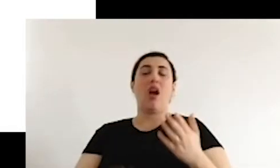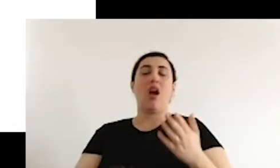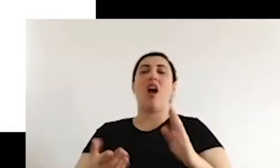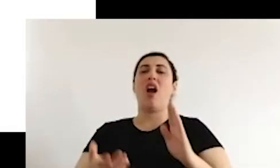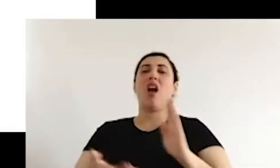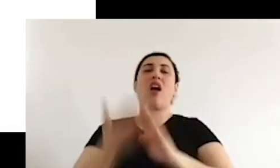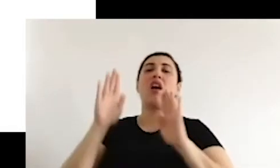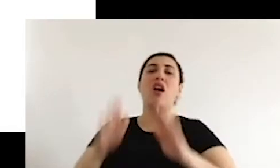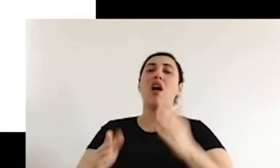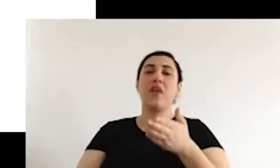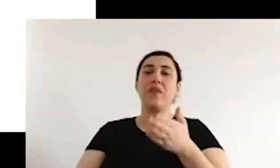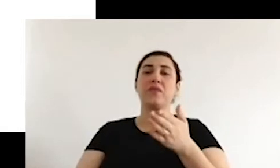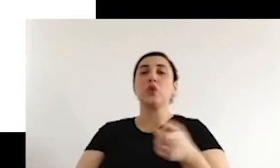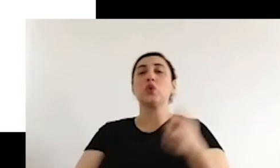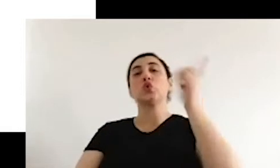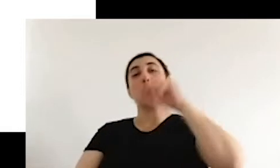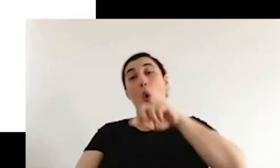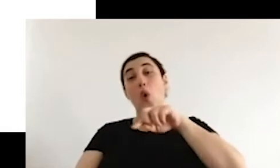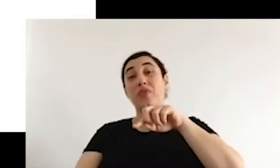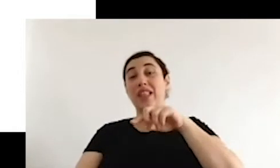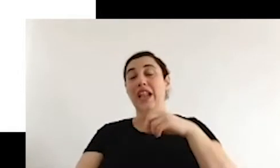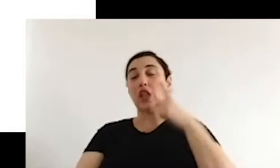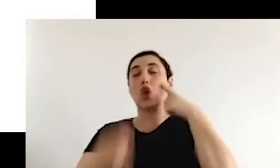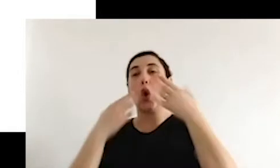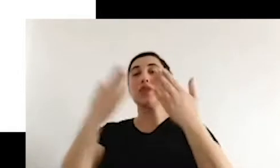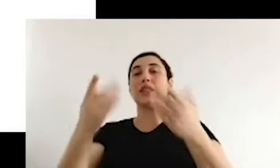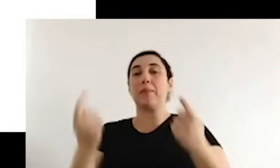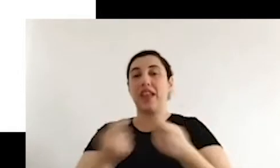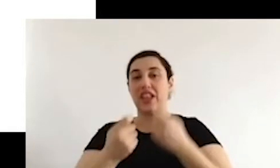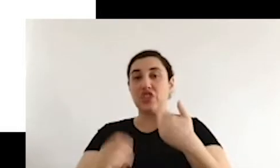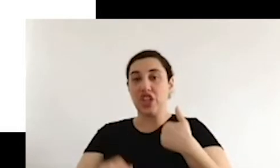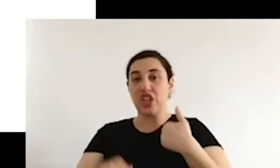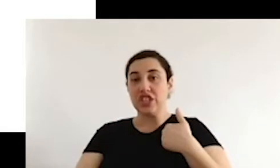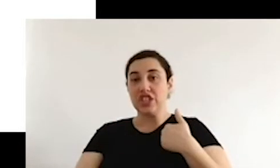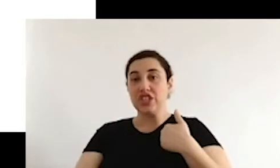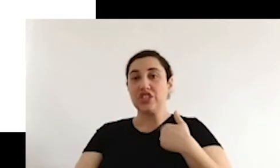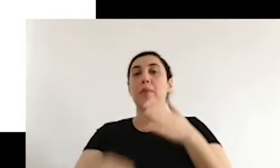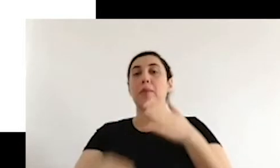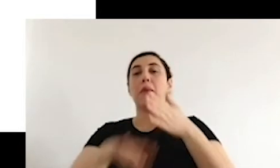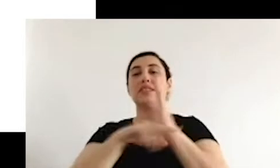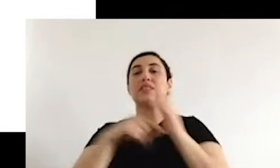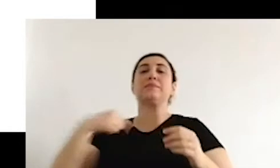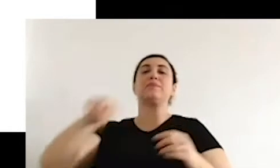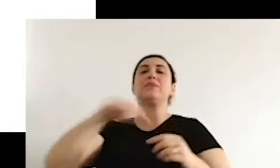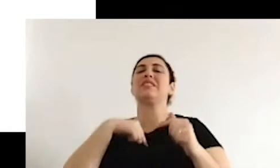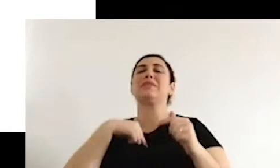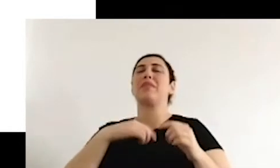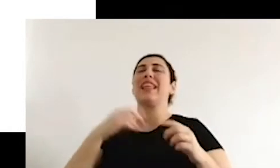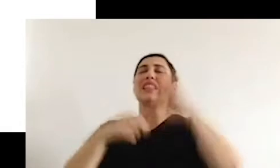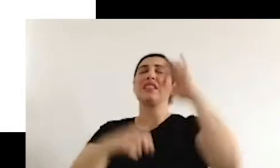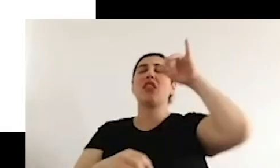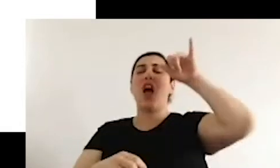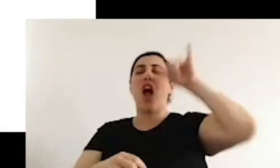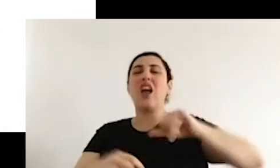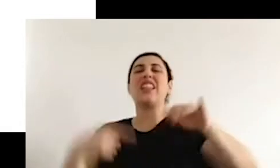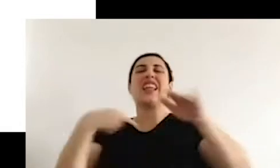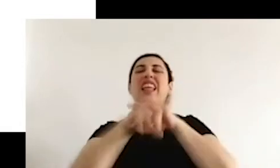documents. And I will soon share a table with you, which will illustrate